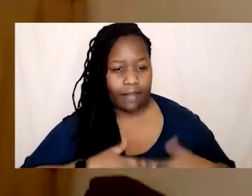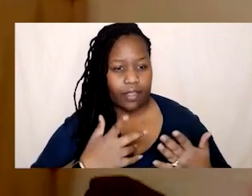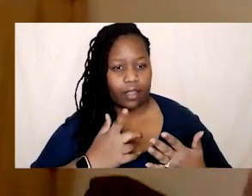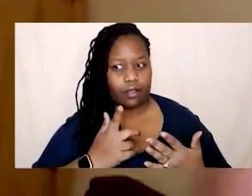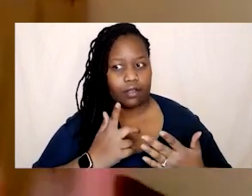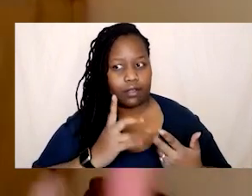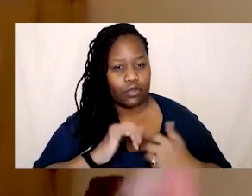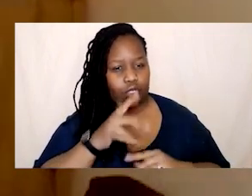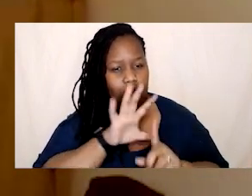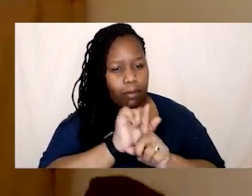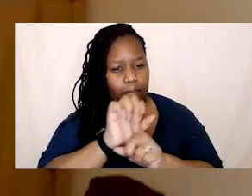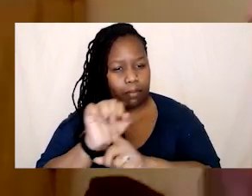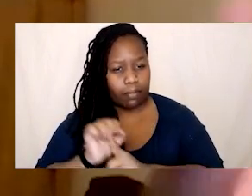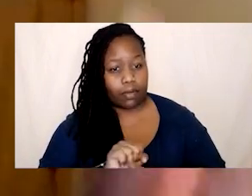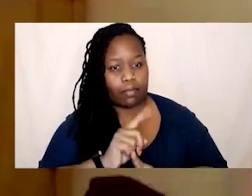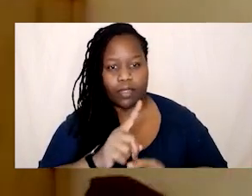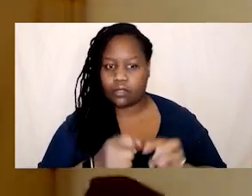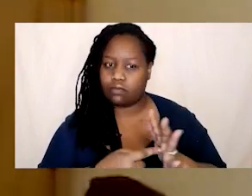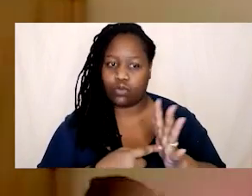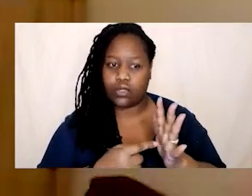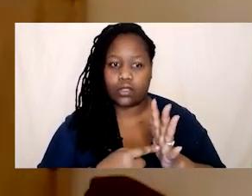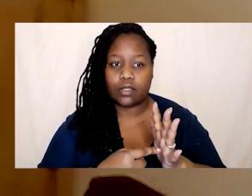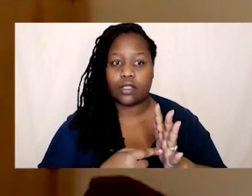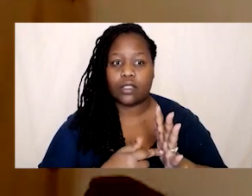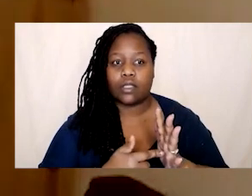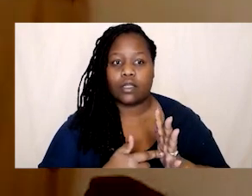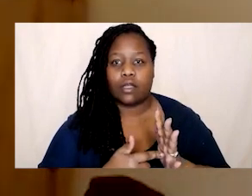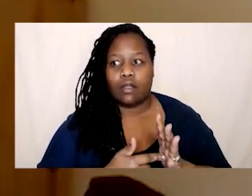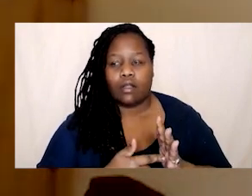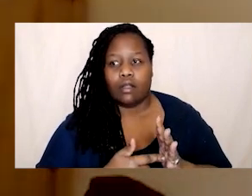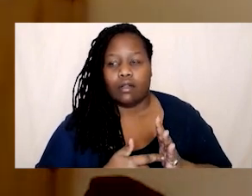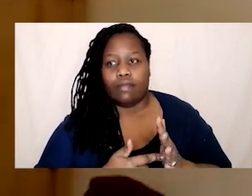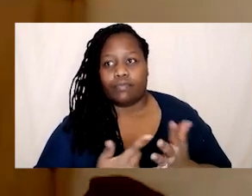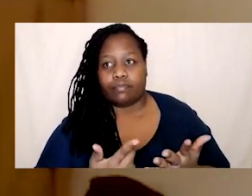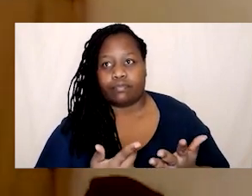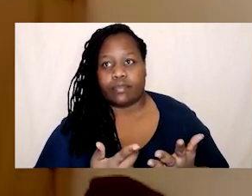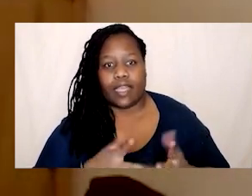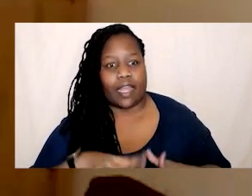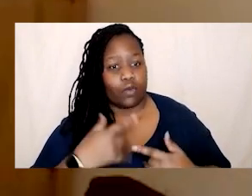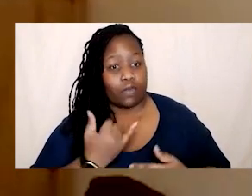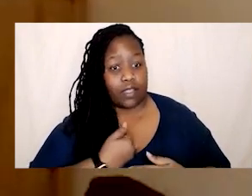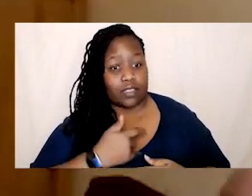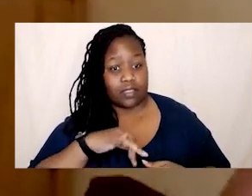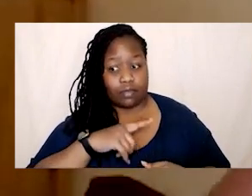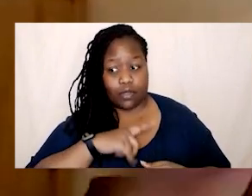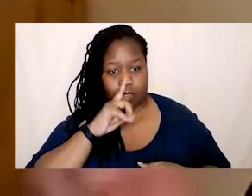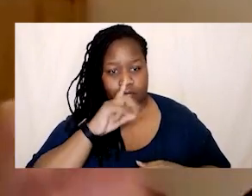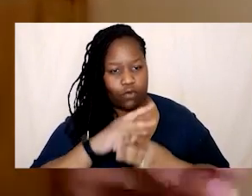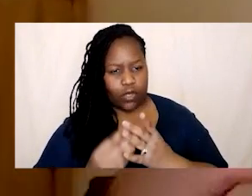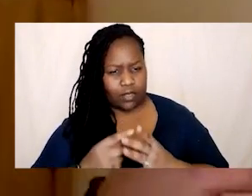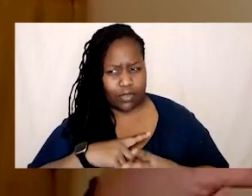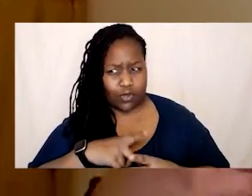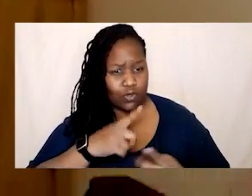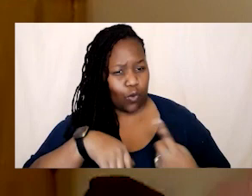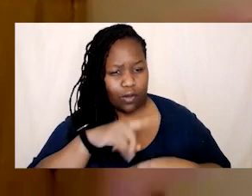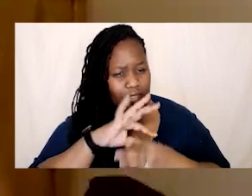so vital and again like it hasn't been like i feel guilty because i've fallen into this trap like how could you not like no one